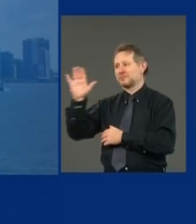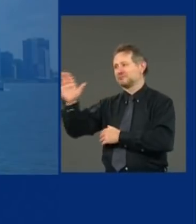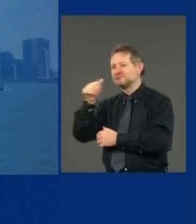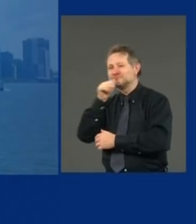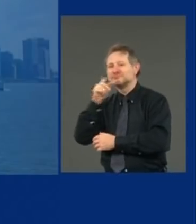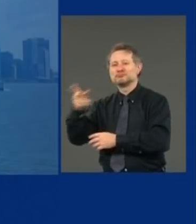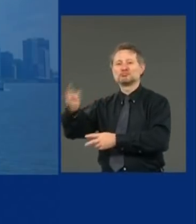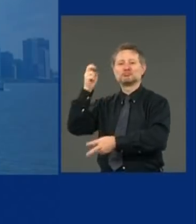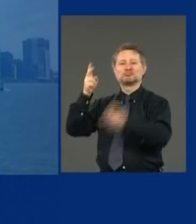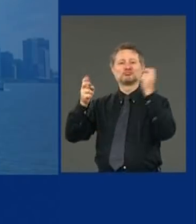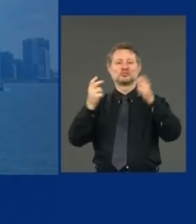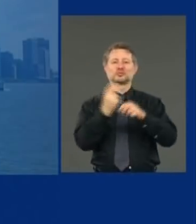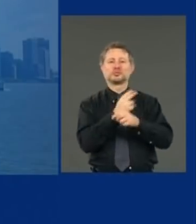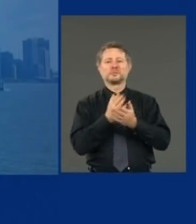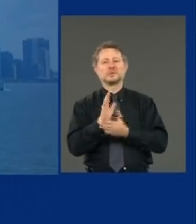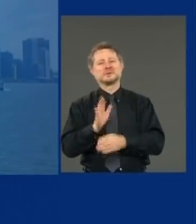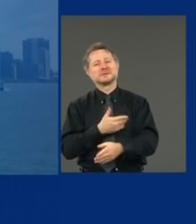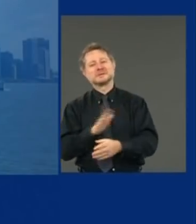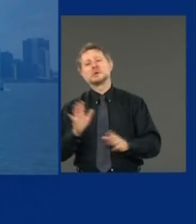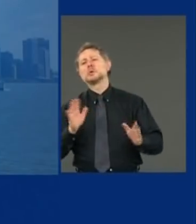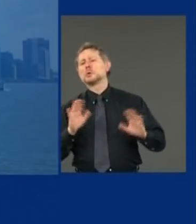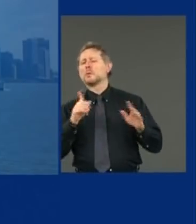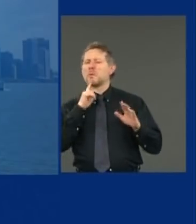But I tell you, real talent